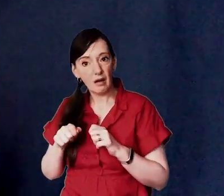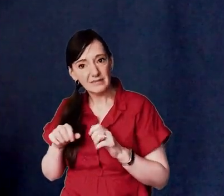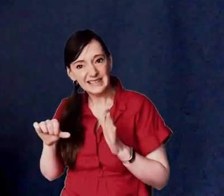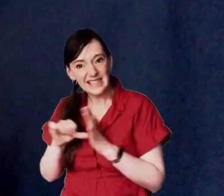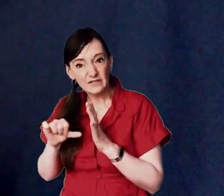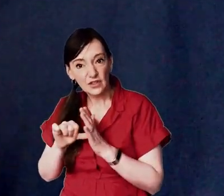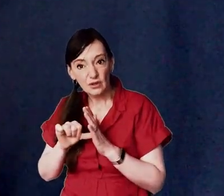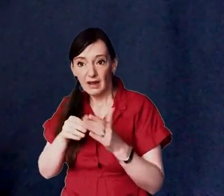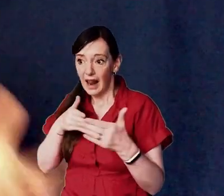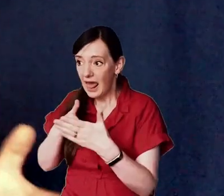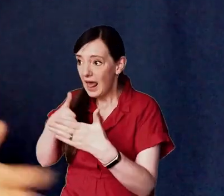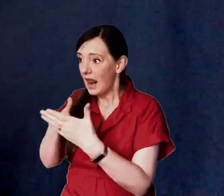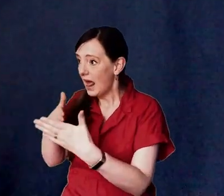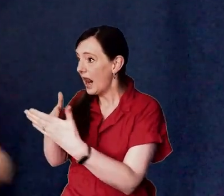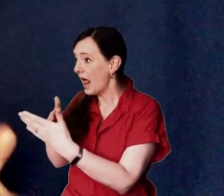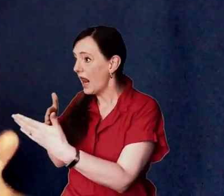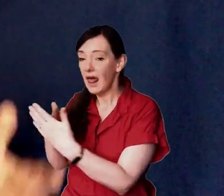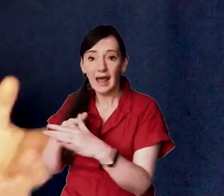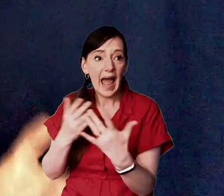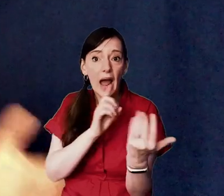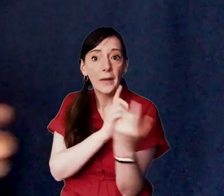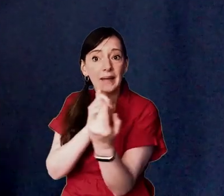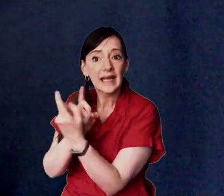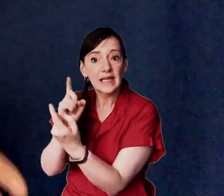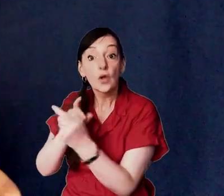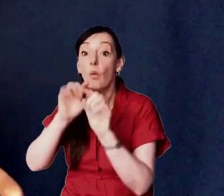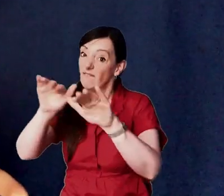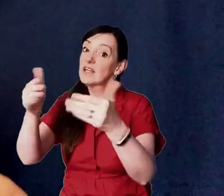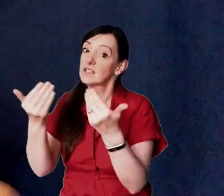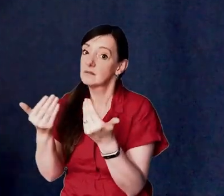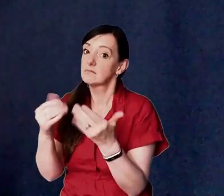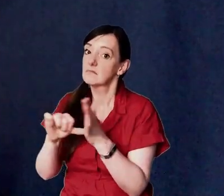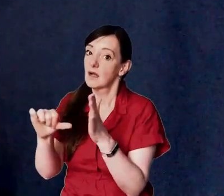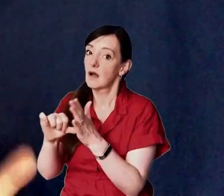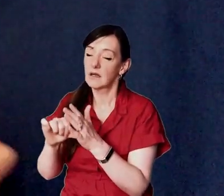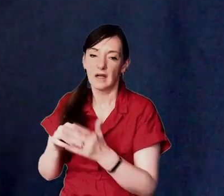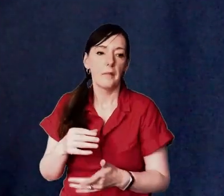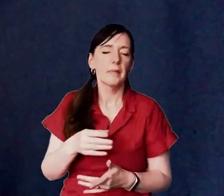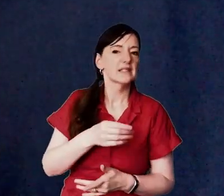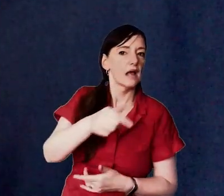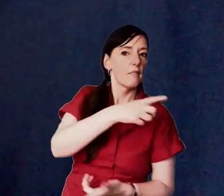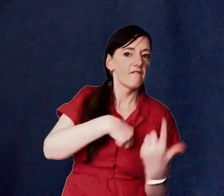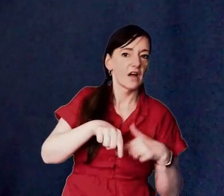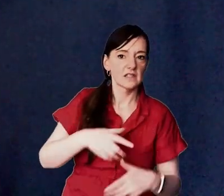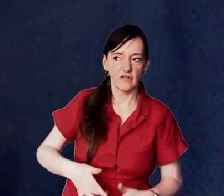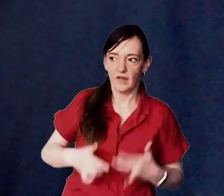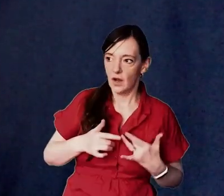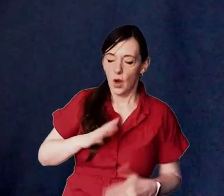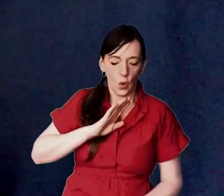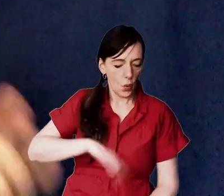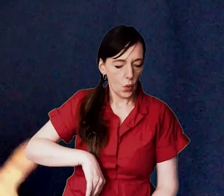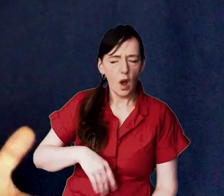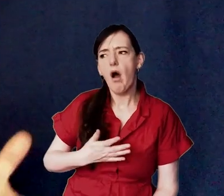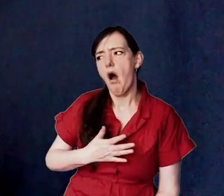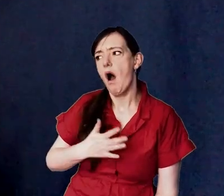and restrictions uh that's limited who we can meet and made evangelism much harder although it's also given those of us who are nervous about evangelism